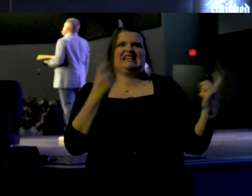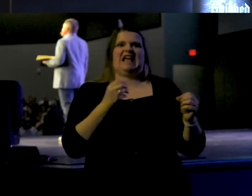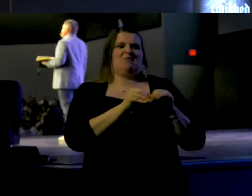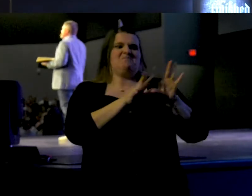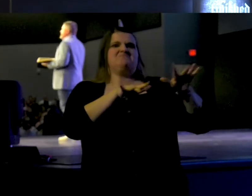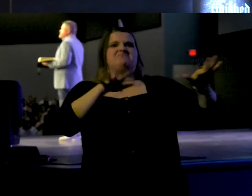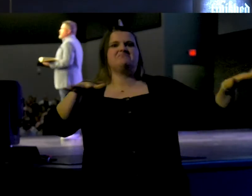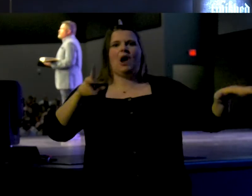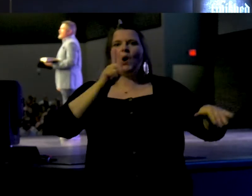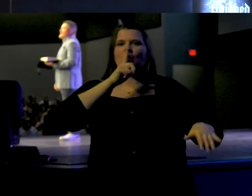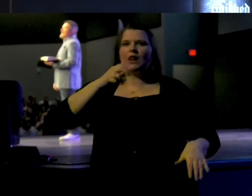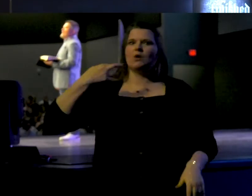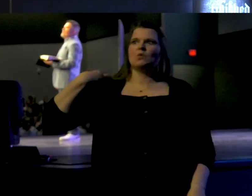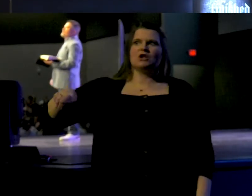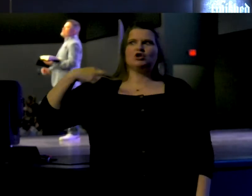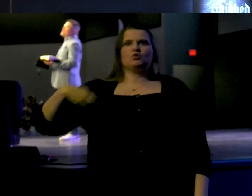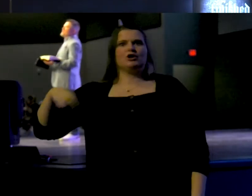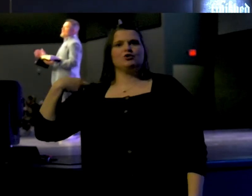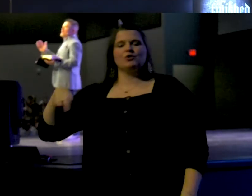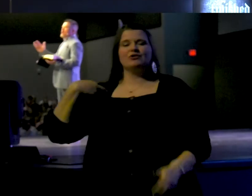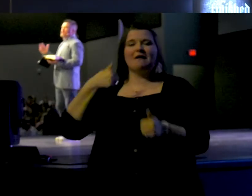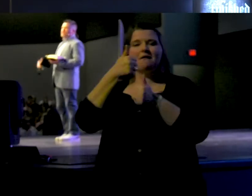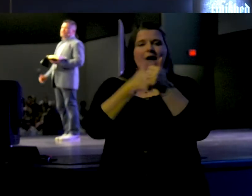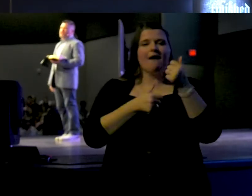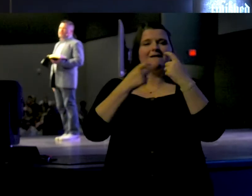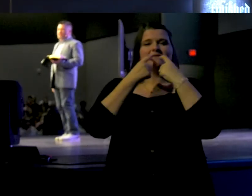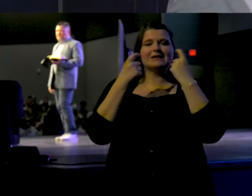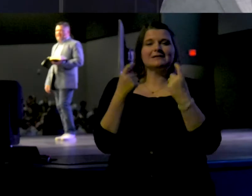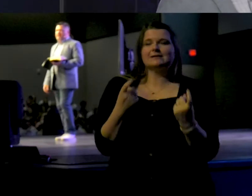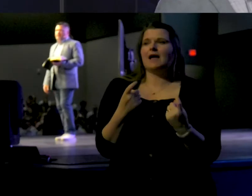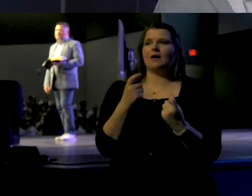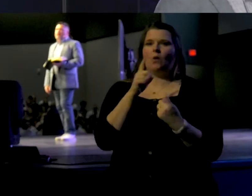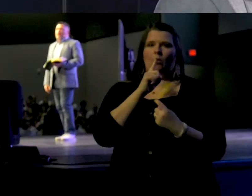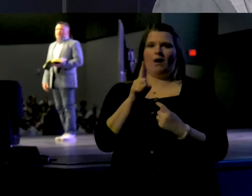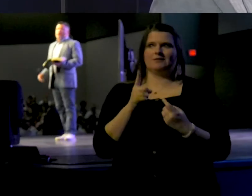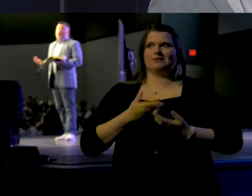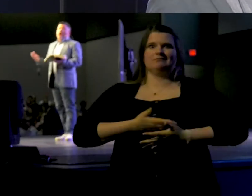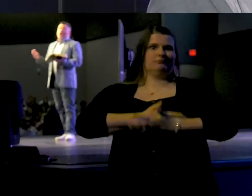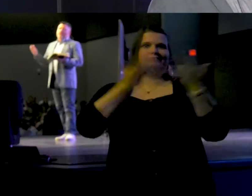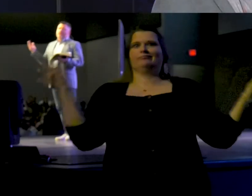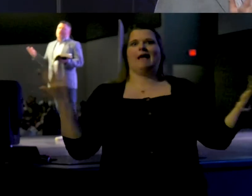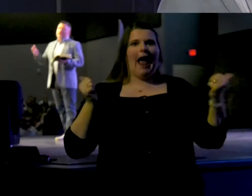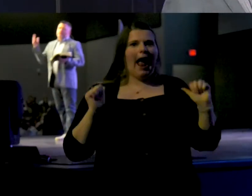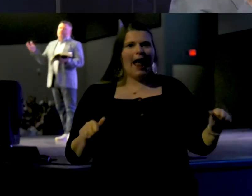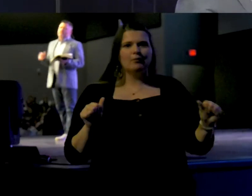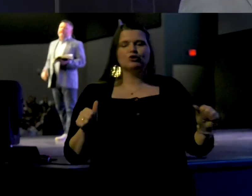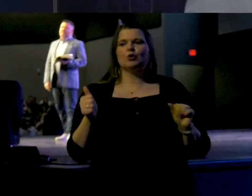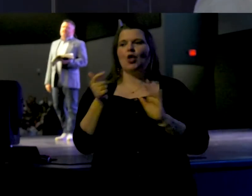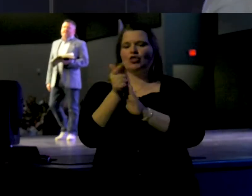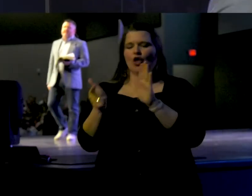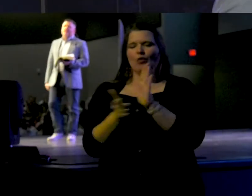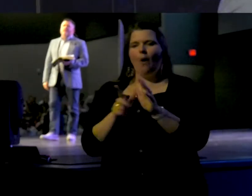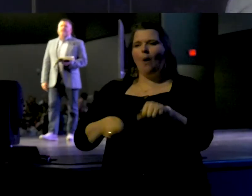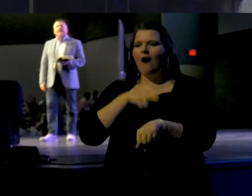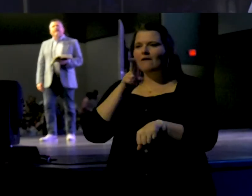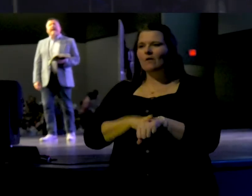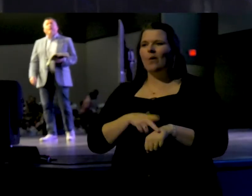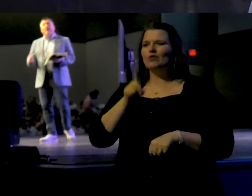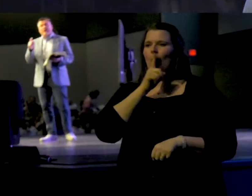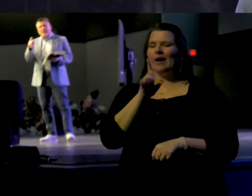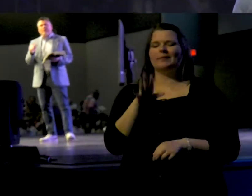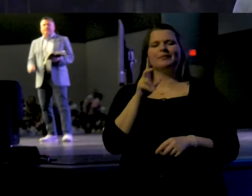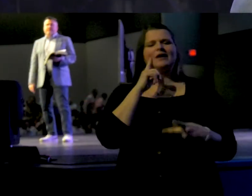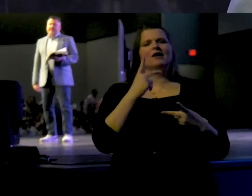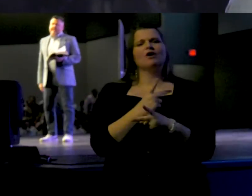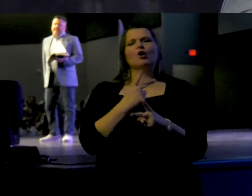extremely religious and every sin under the sun was available. The law of Corinth was basically figure